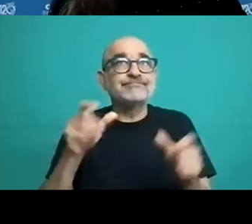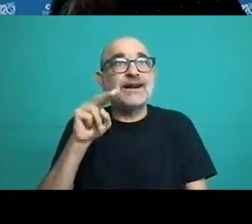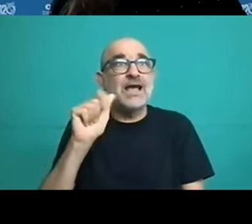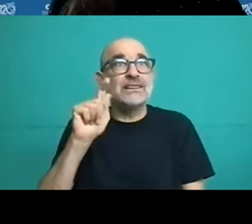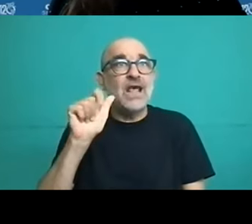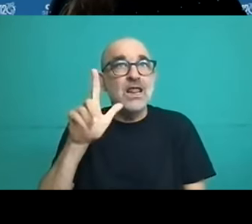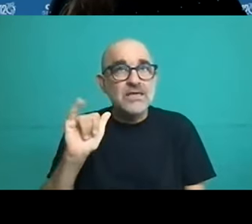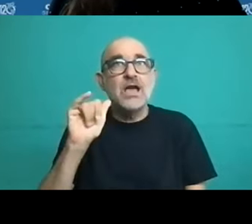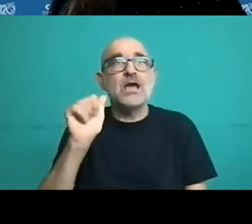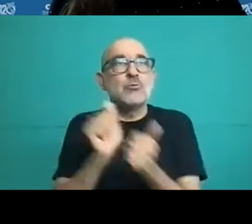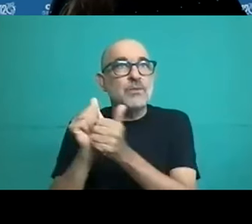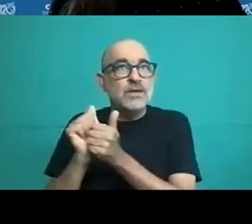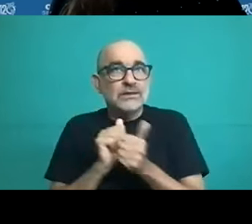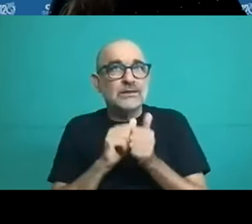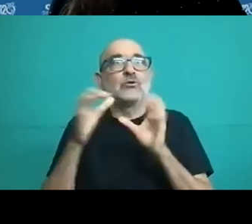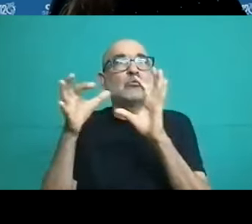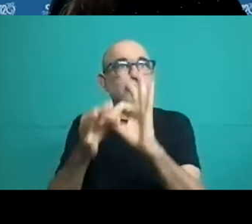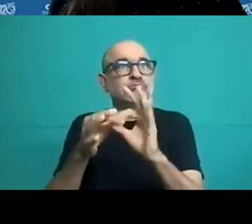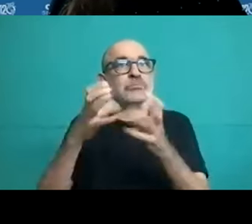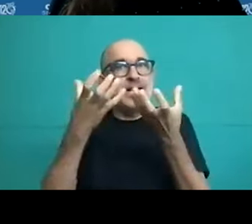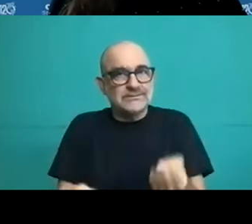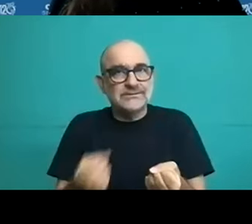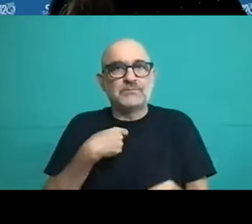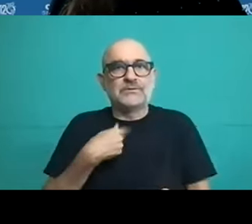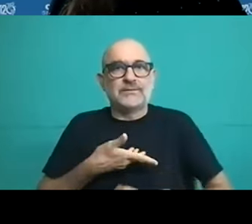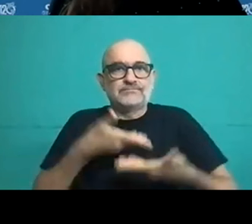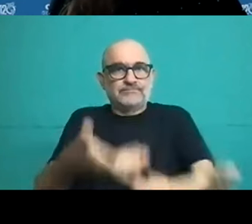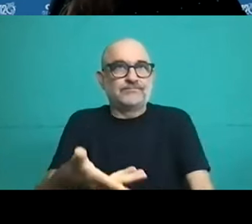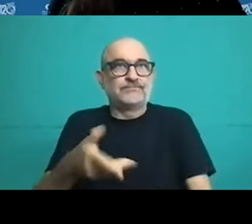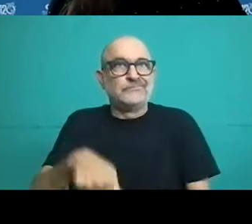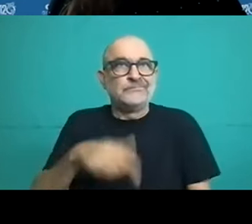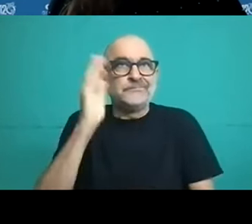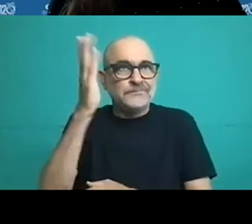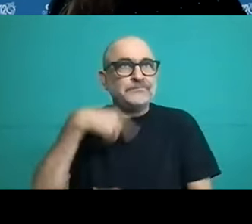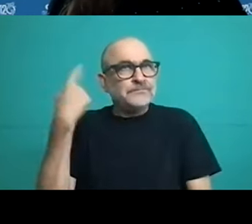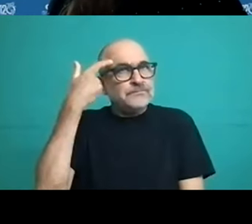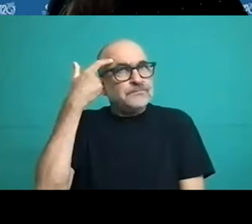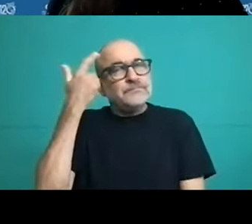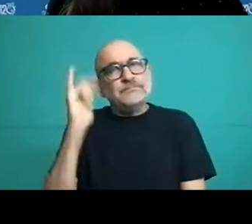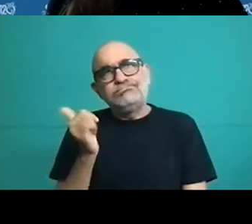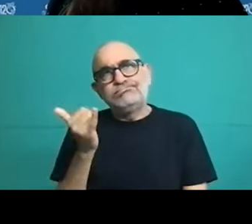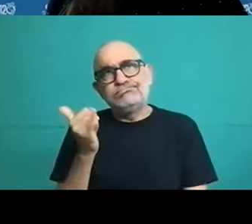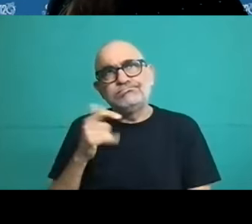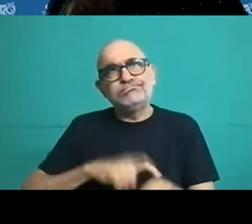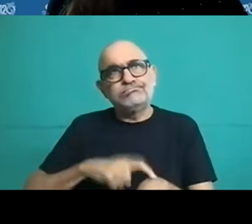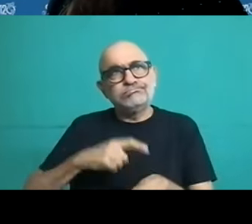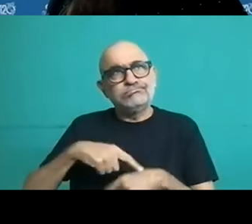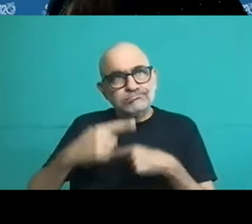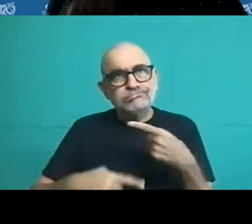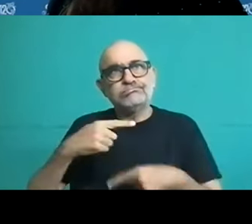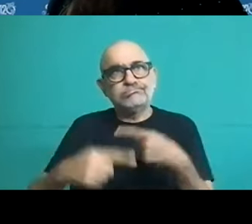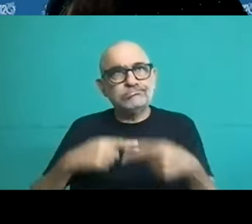for the other participants. We are aware that we are running a little bit behind and I